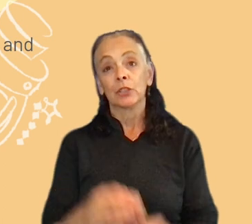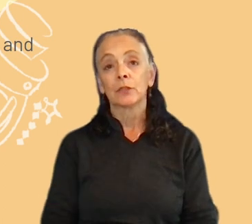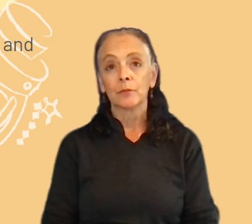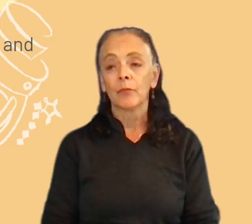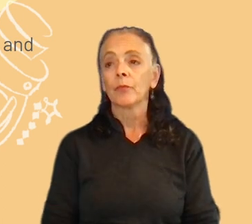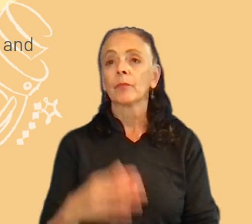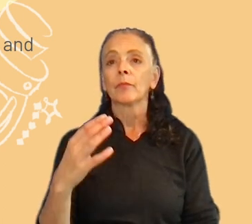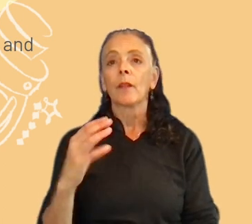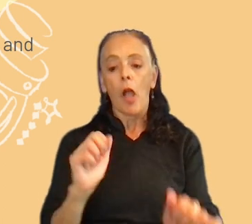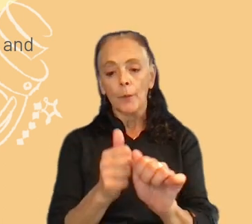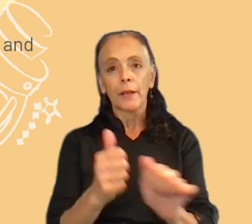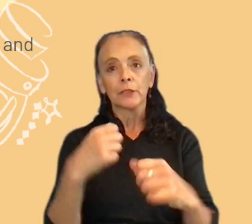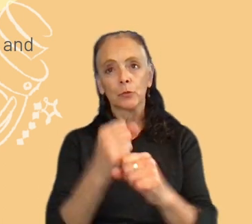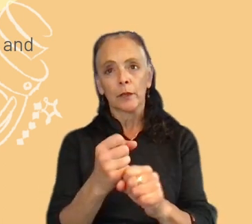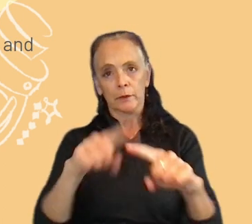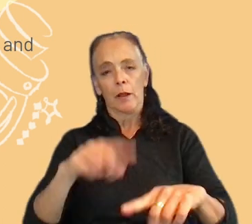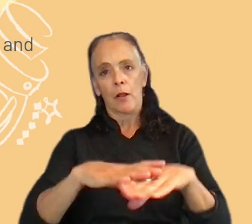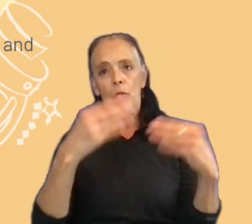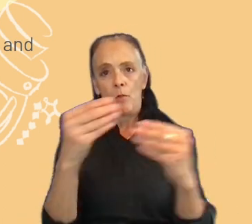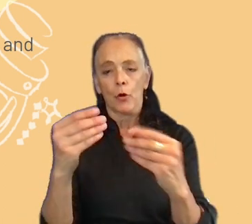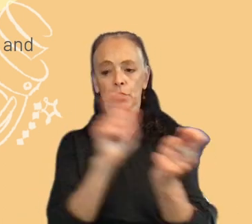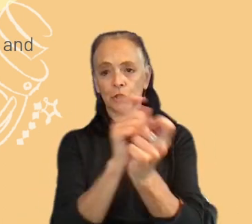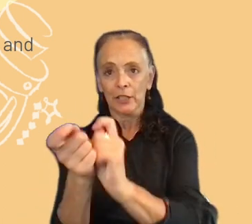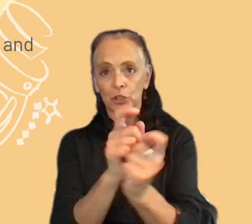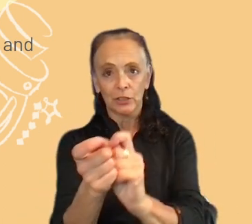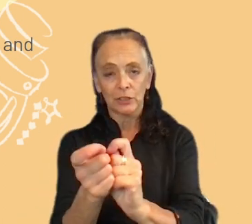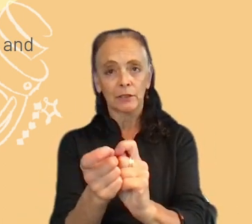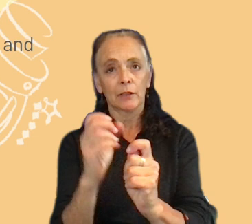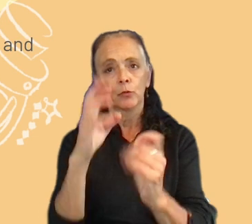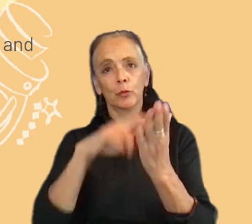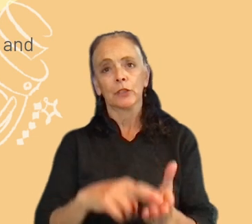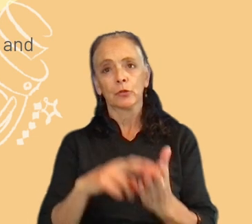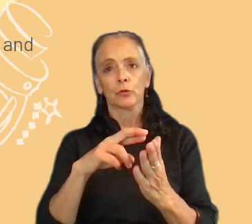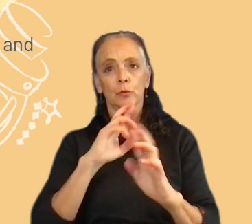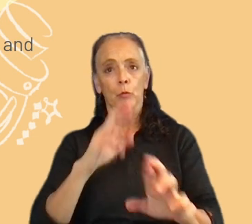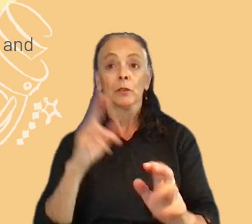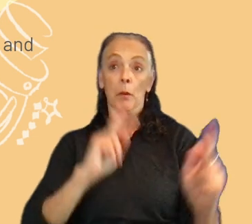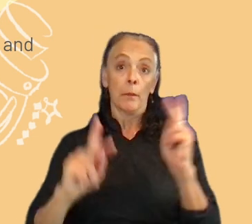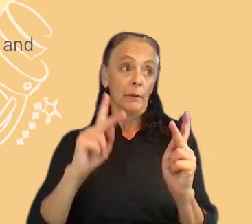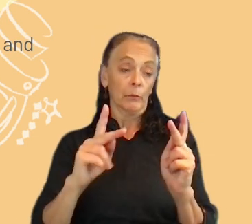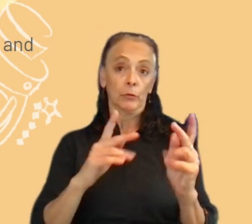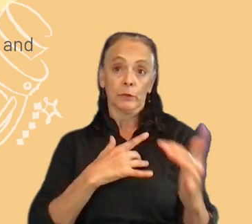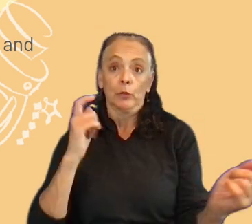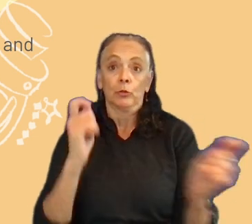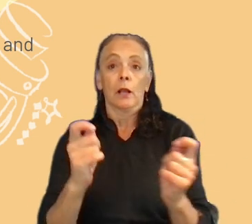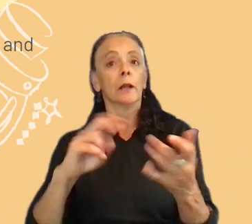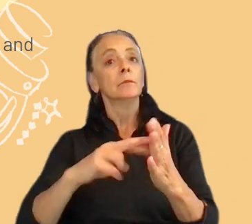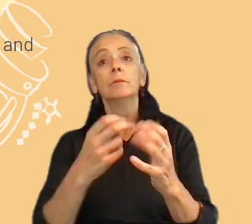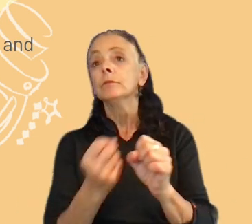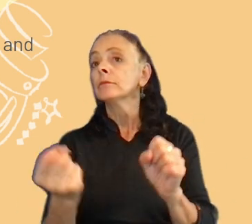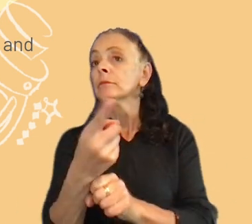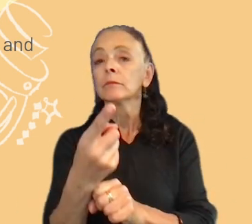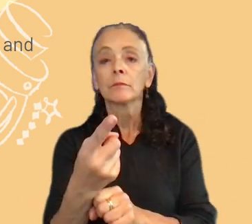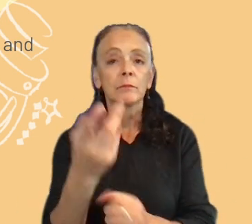Updates are created according to the market changes and research reports. People change. So, next year, what